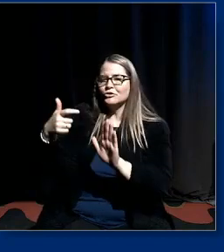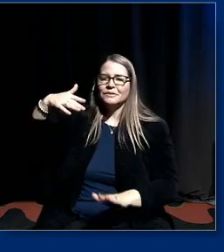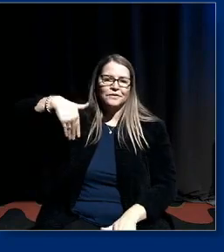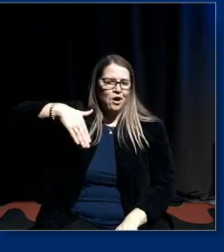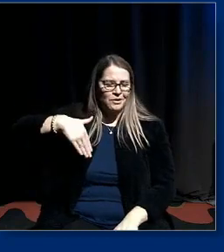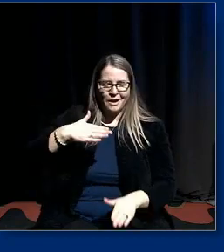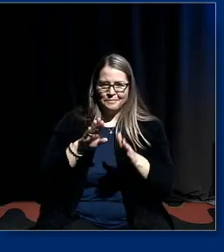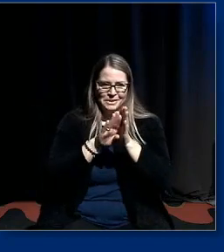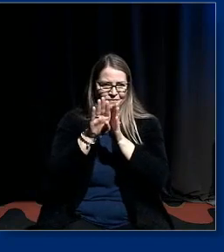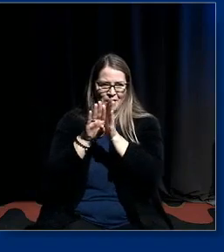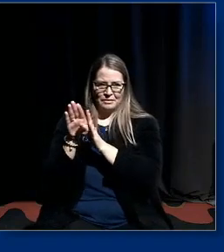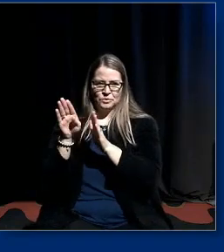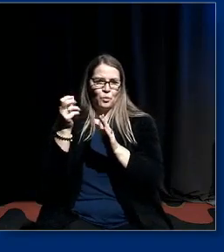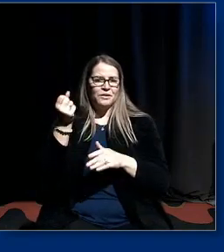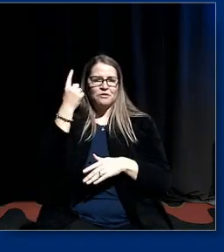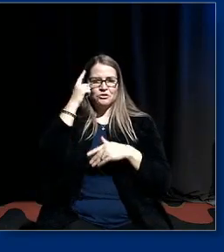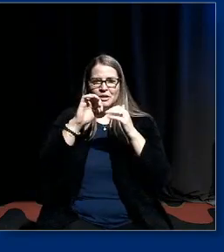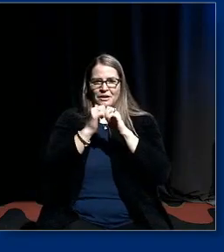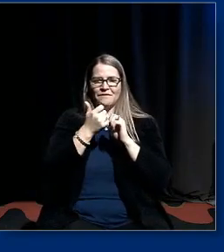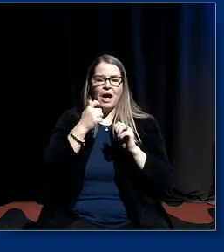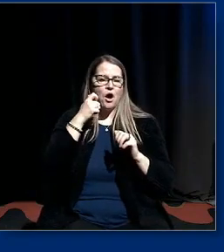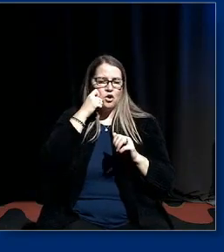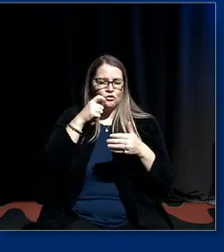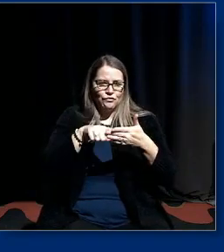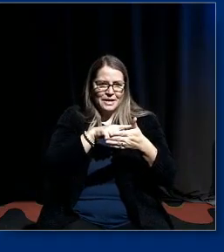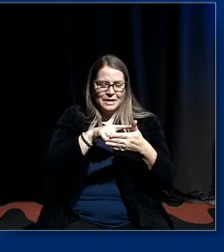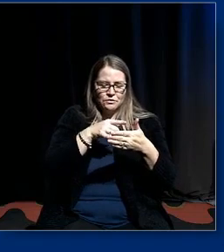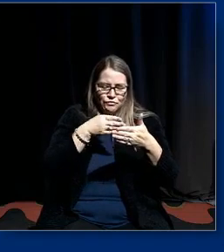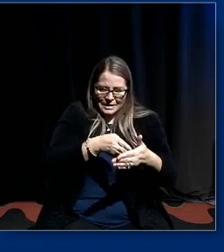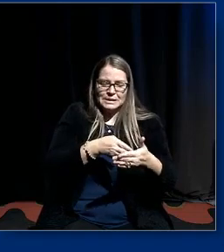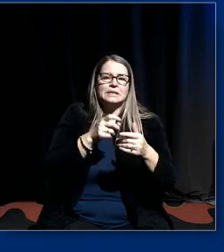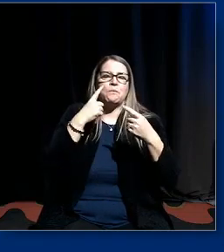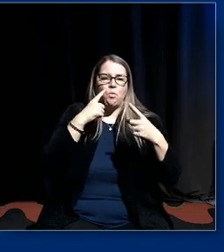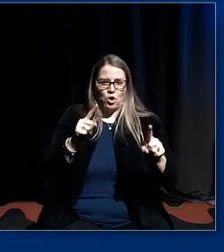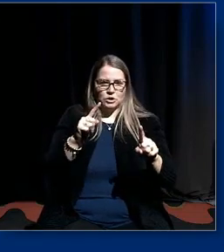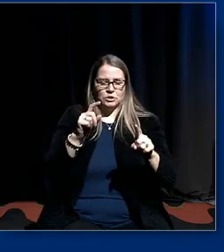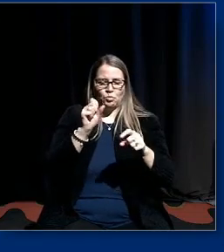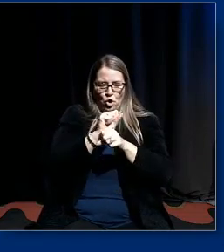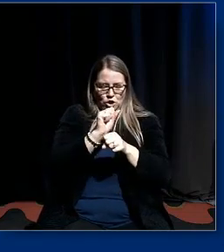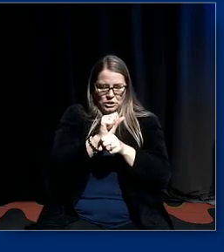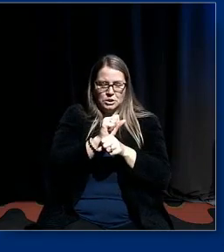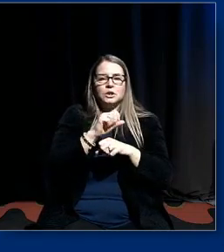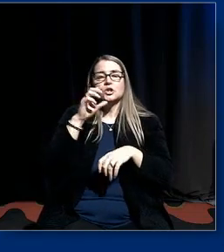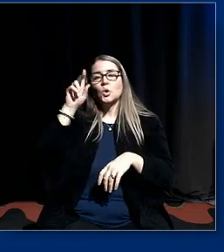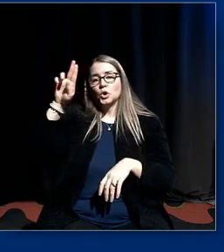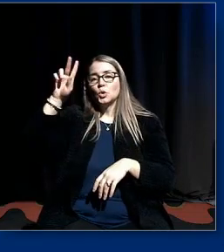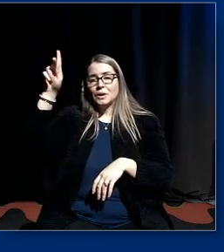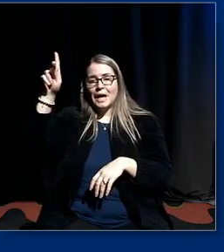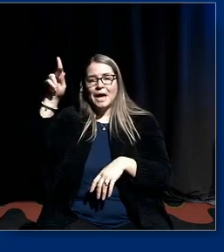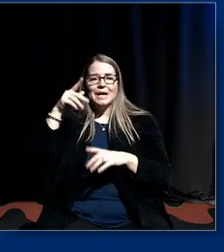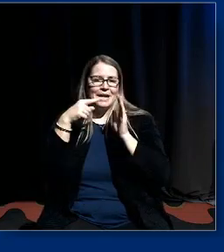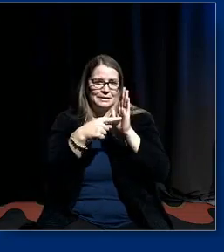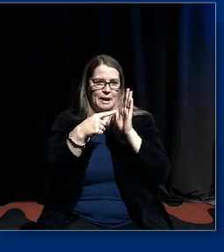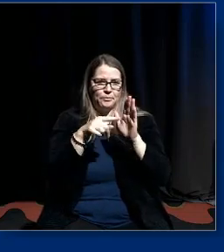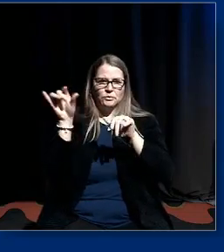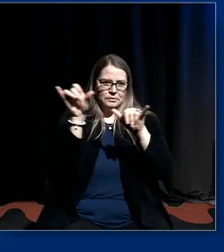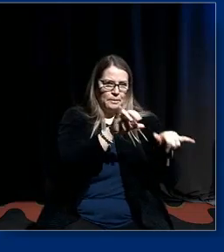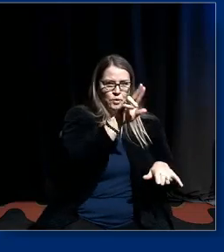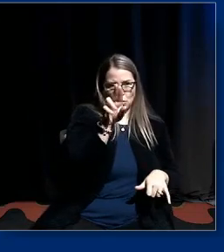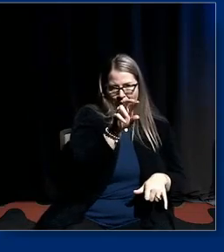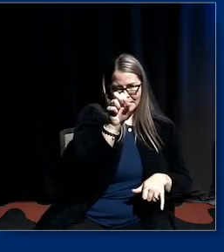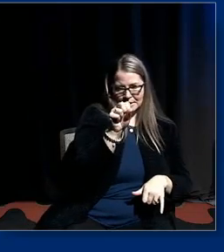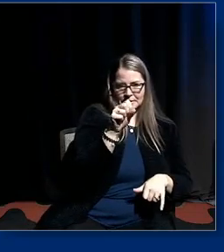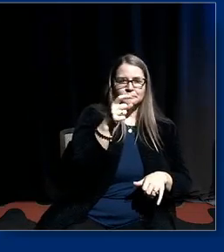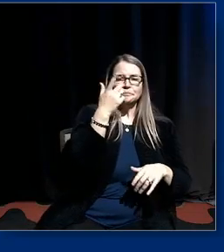um with an understanding of how racism works so in the uk a classic example um as in the states certain